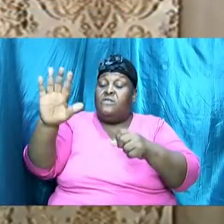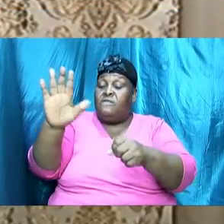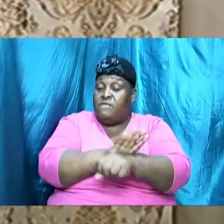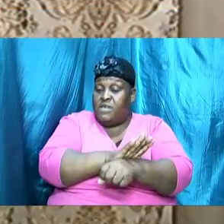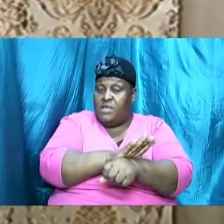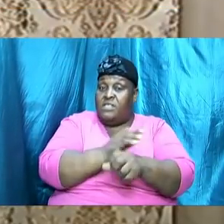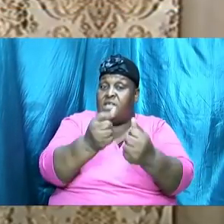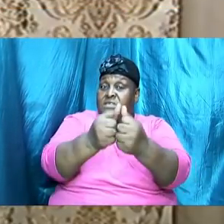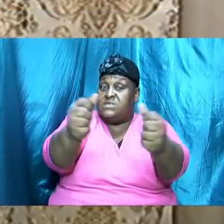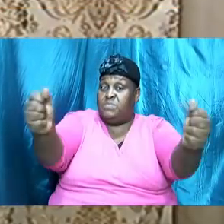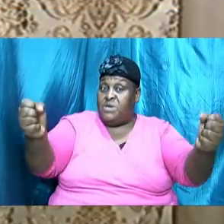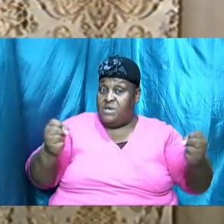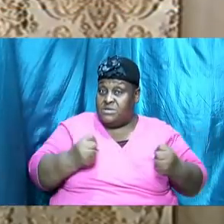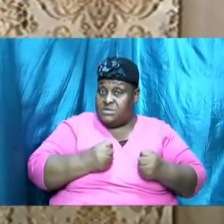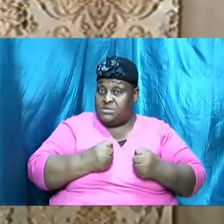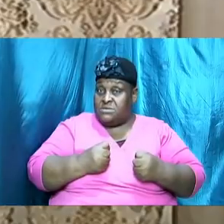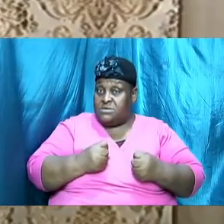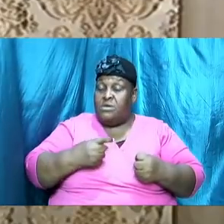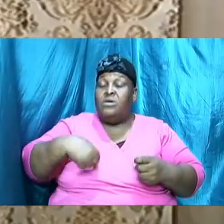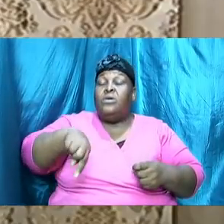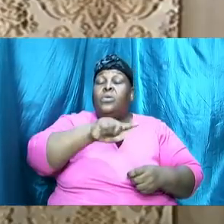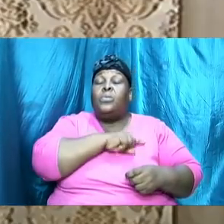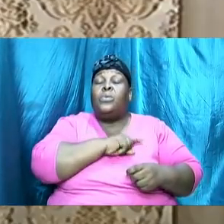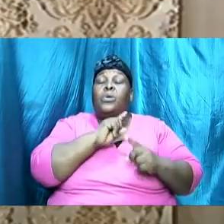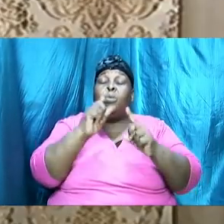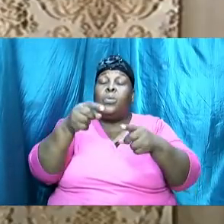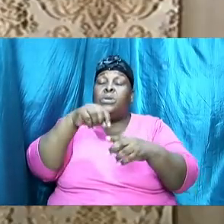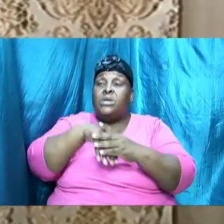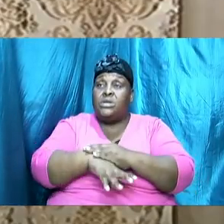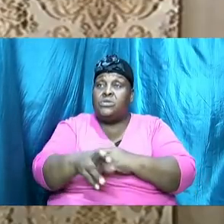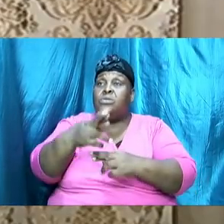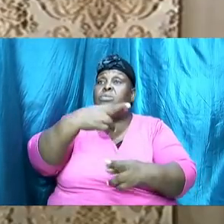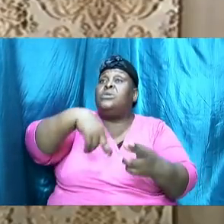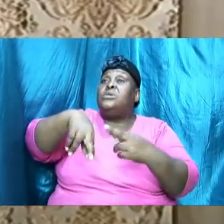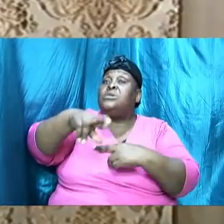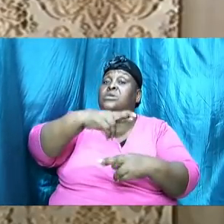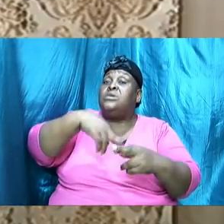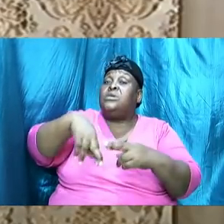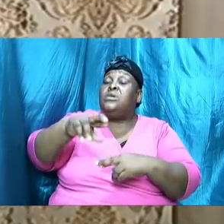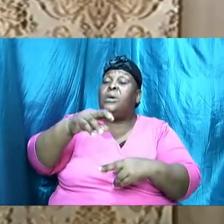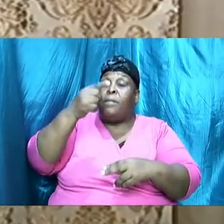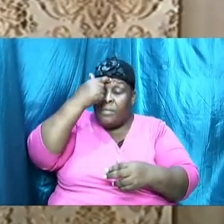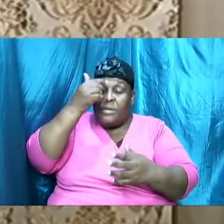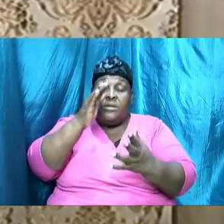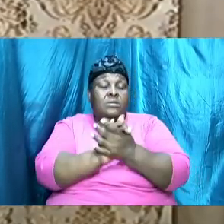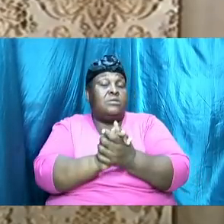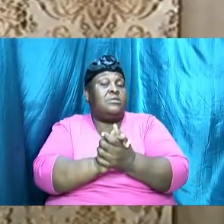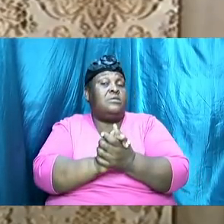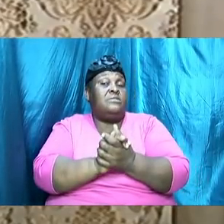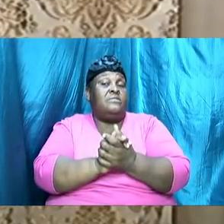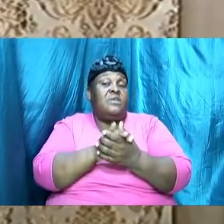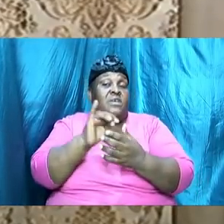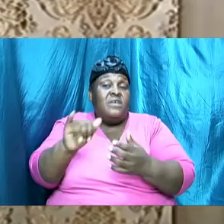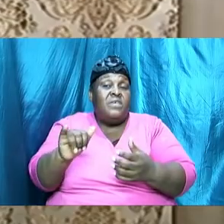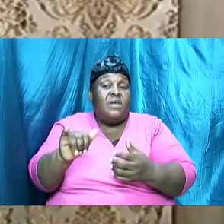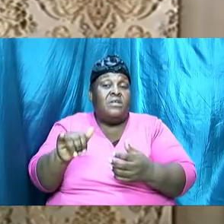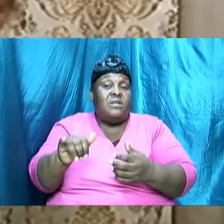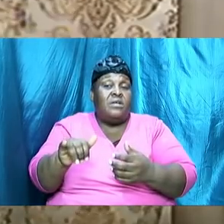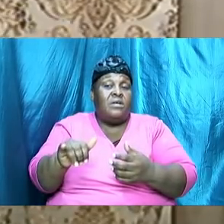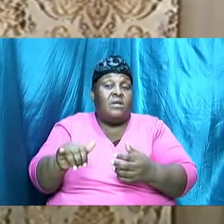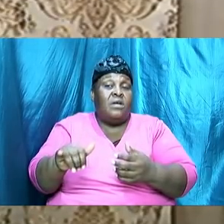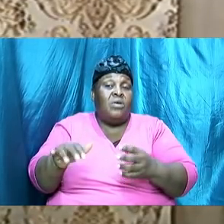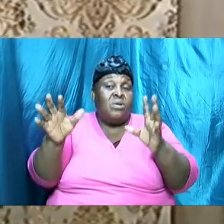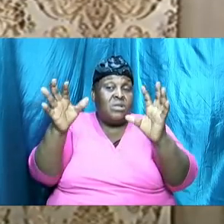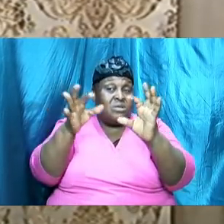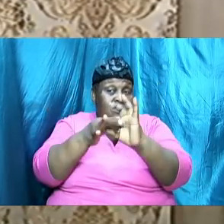we are going to go into relationship believing that our relationship with a